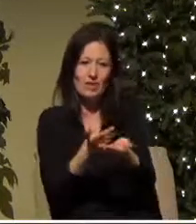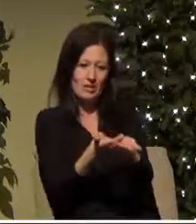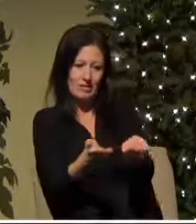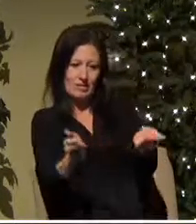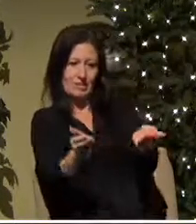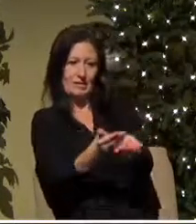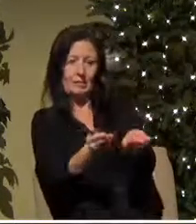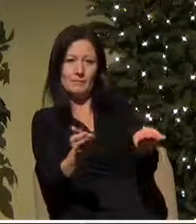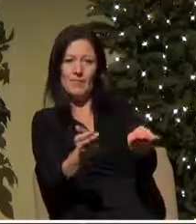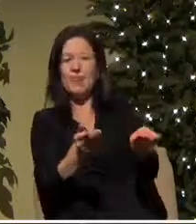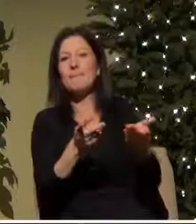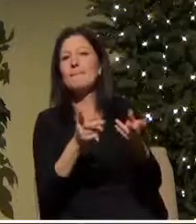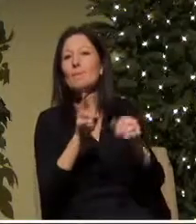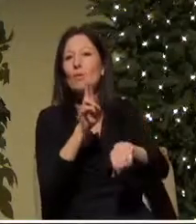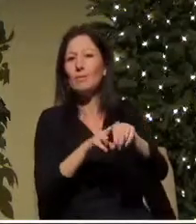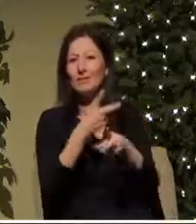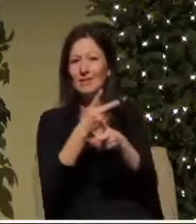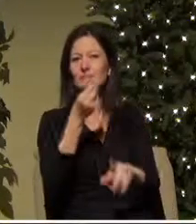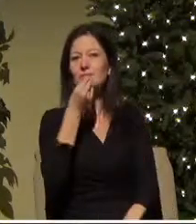for the sheep